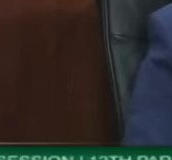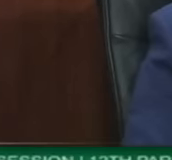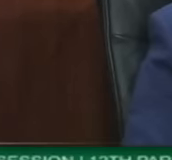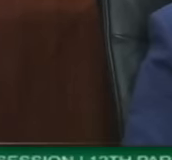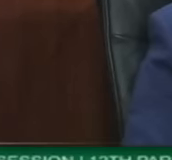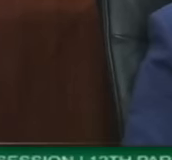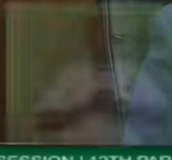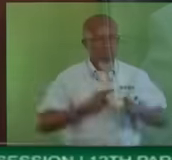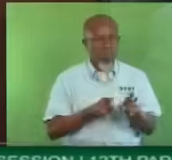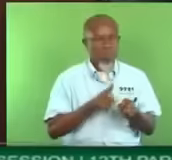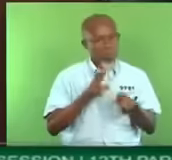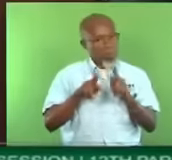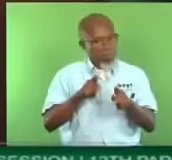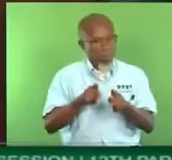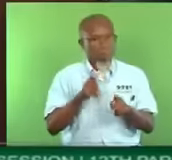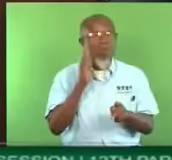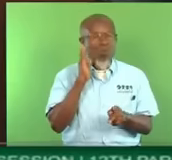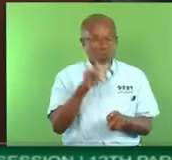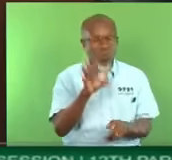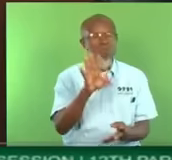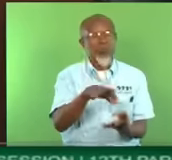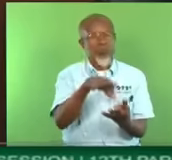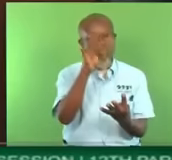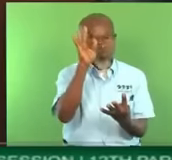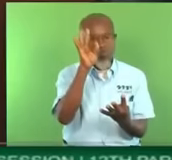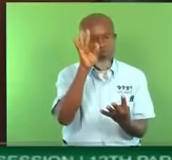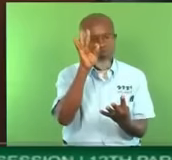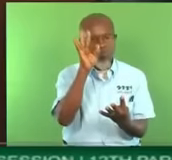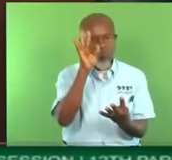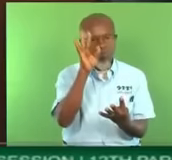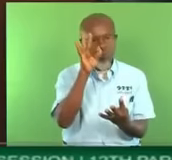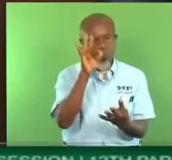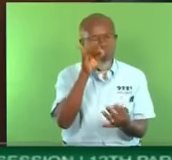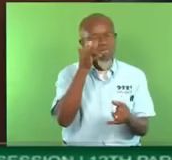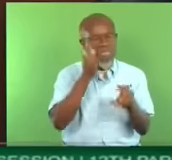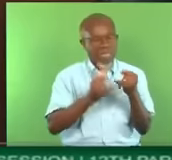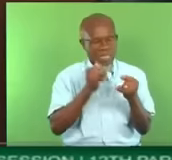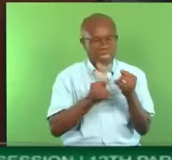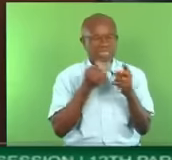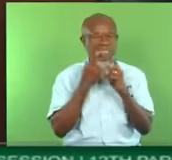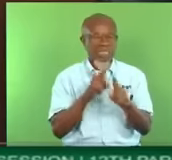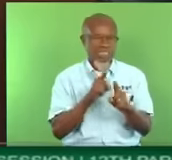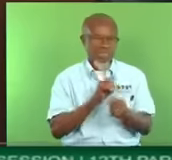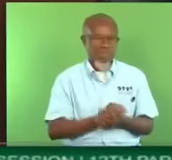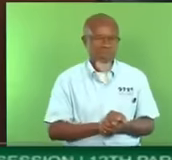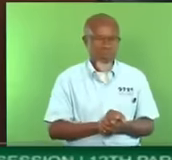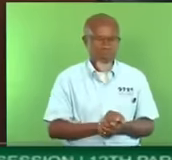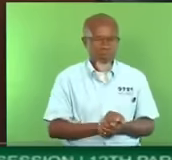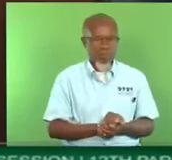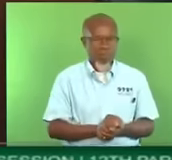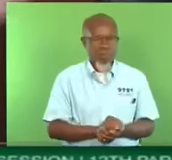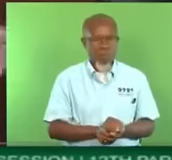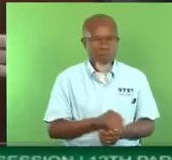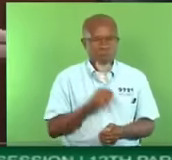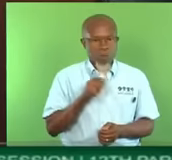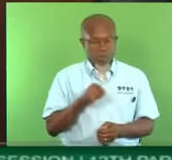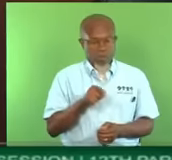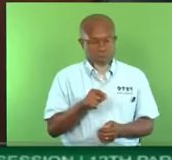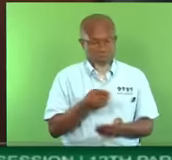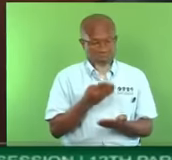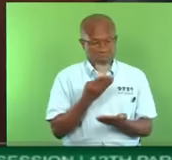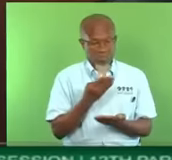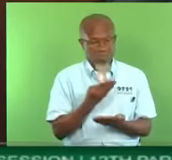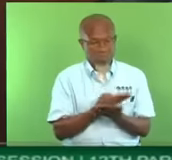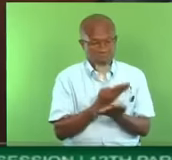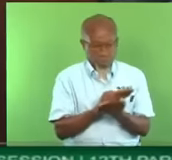litmus test. That was a litmus test. It is a small test, like in a lab, as to what we are likely to see,